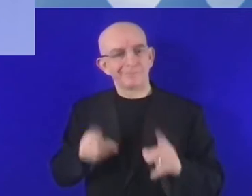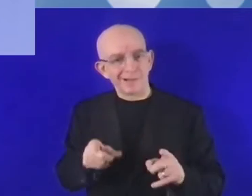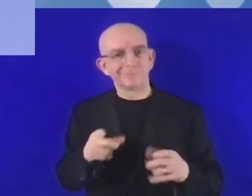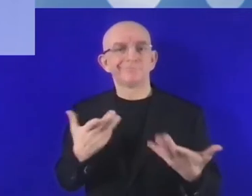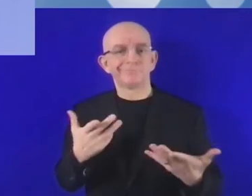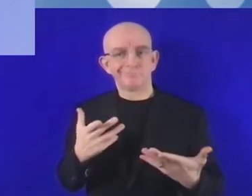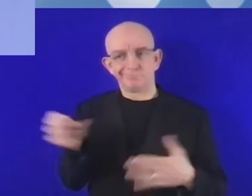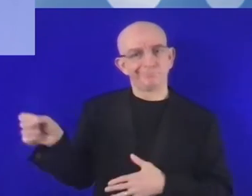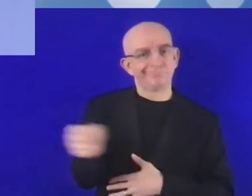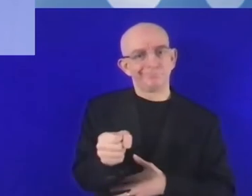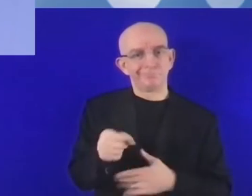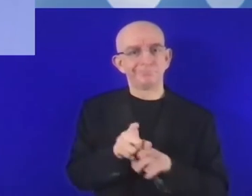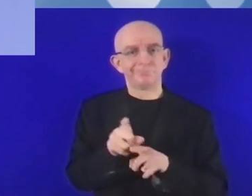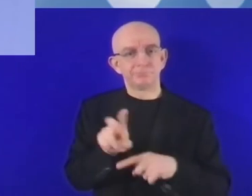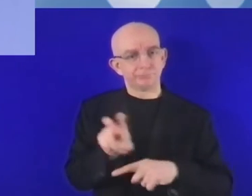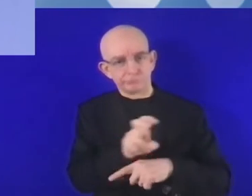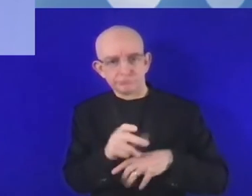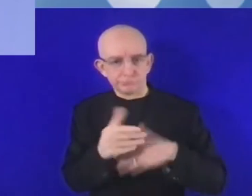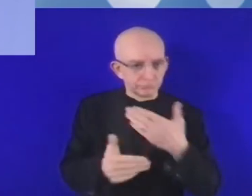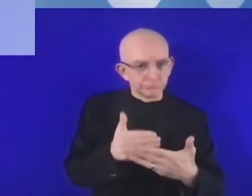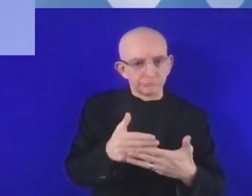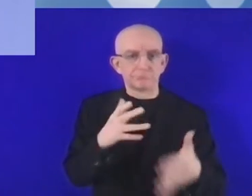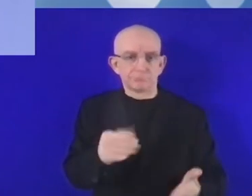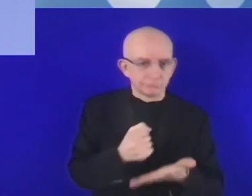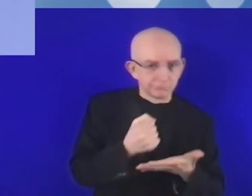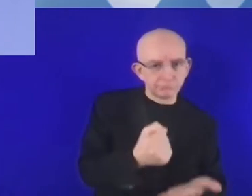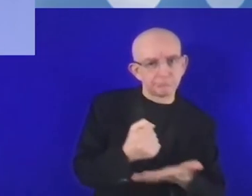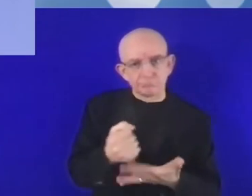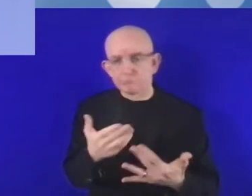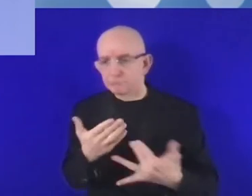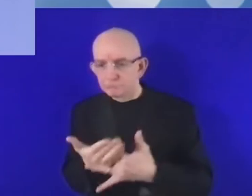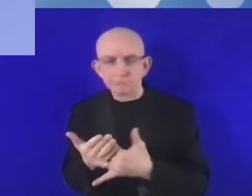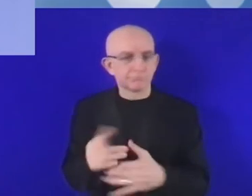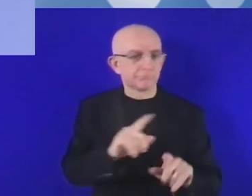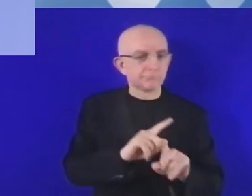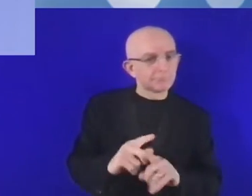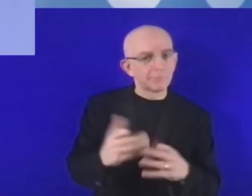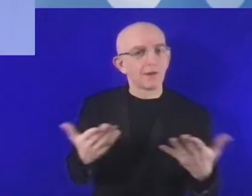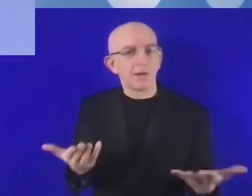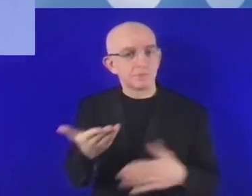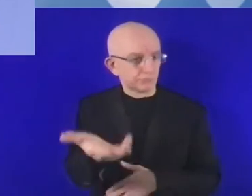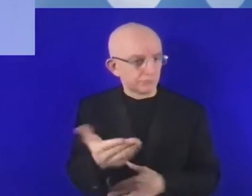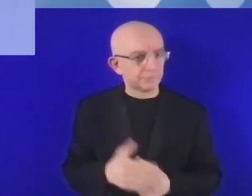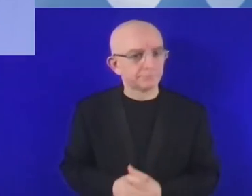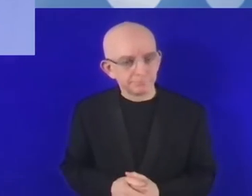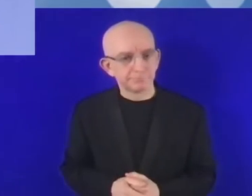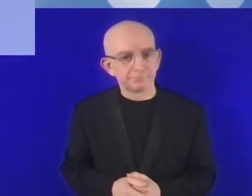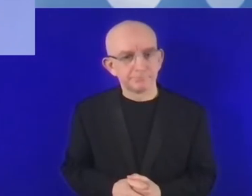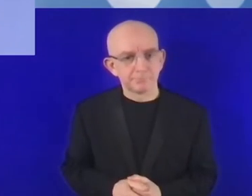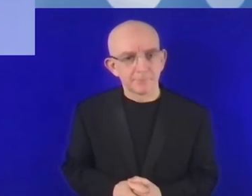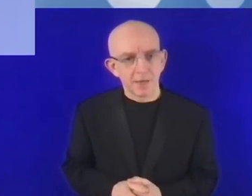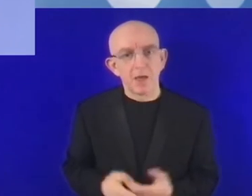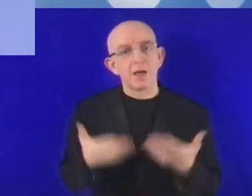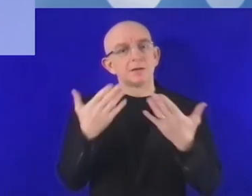Okay. As you know, digital transformation is a journey. But the journey in its nature is dynamic,